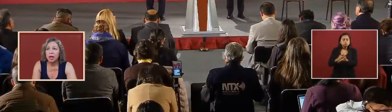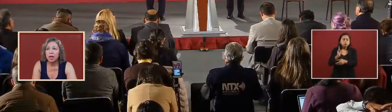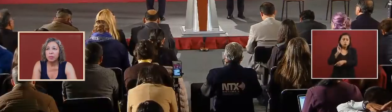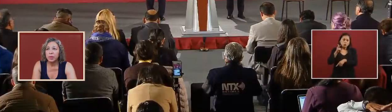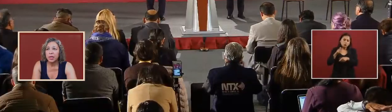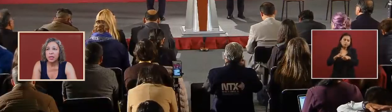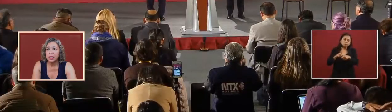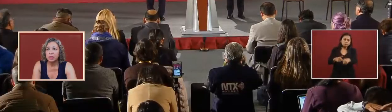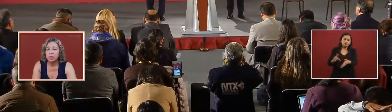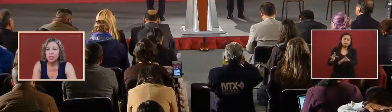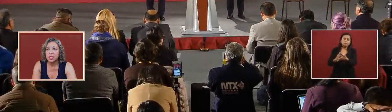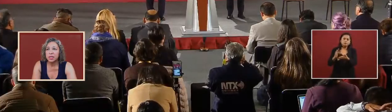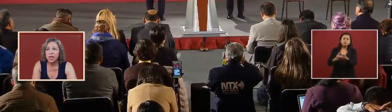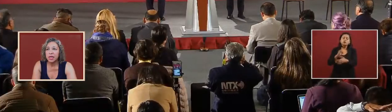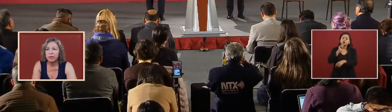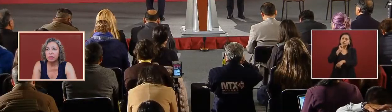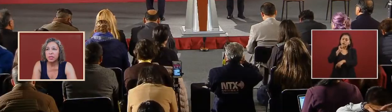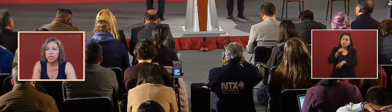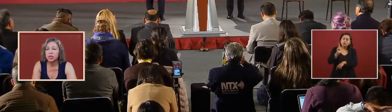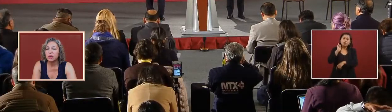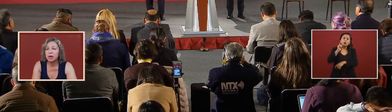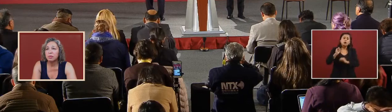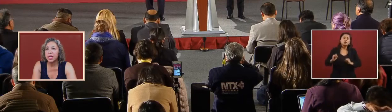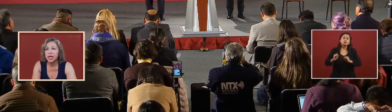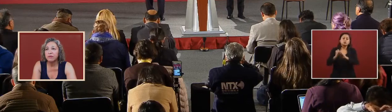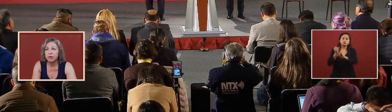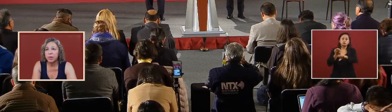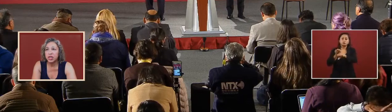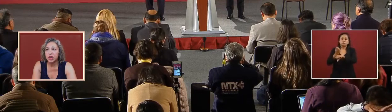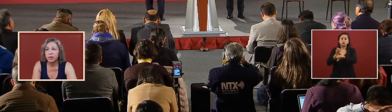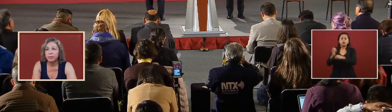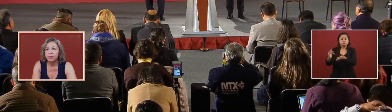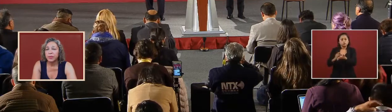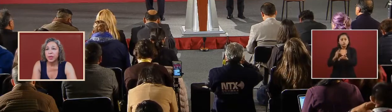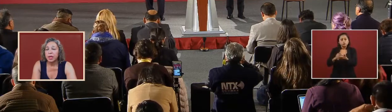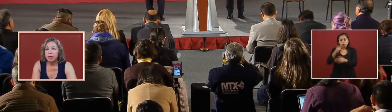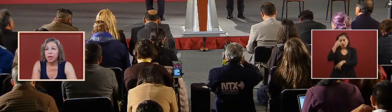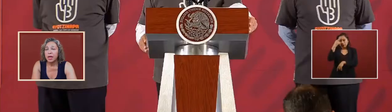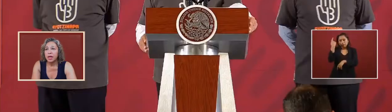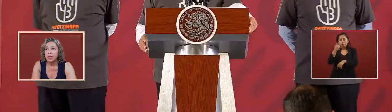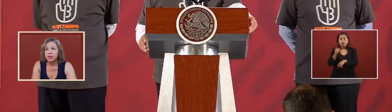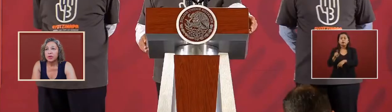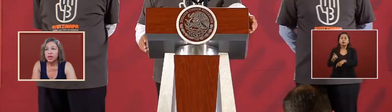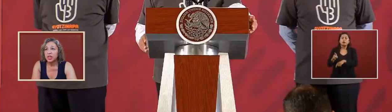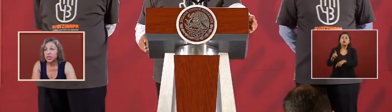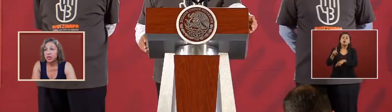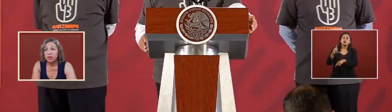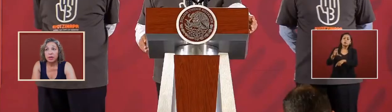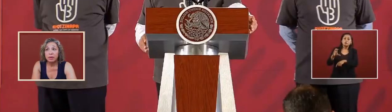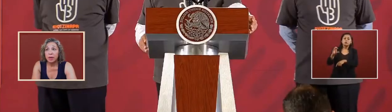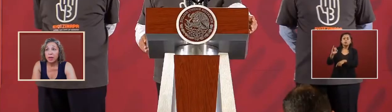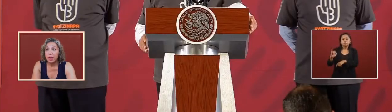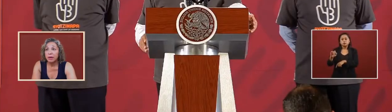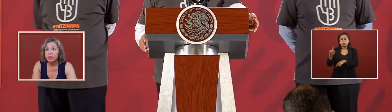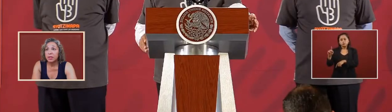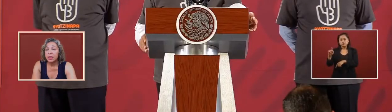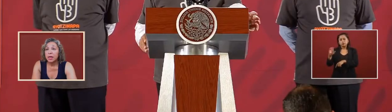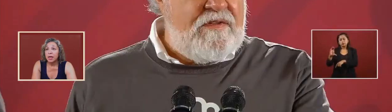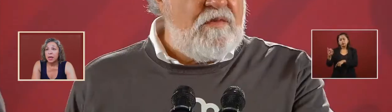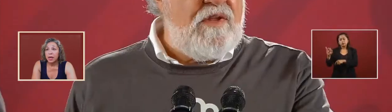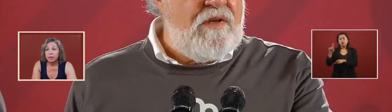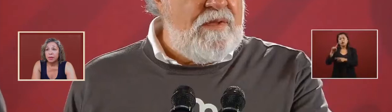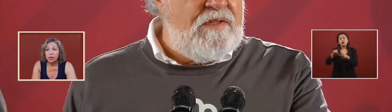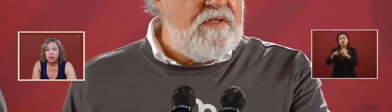accompany us with these state governments to obtain information and international level